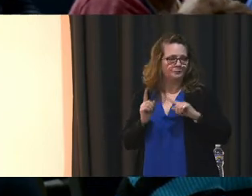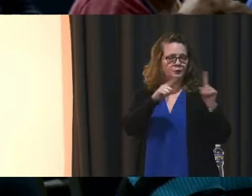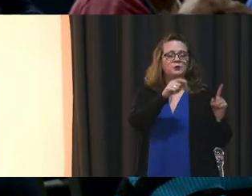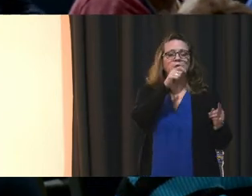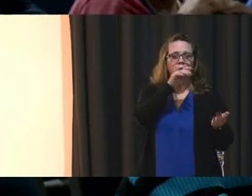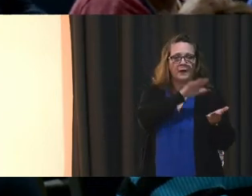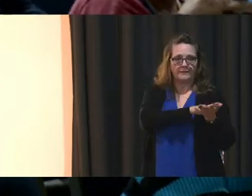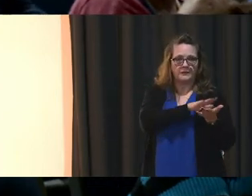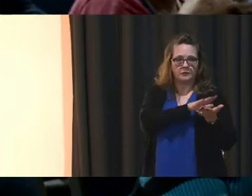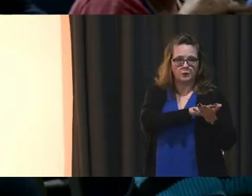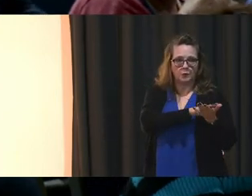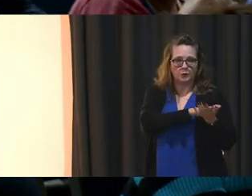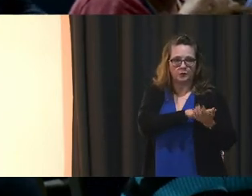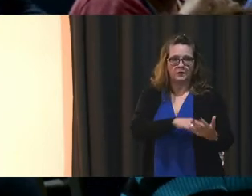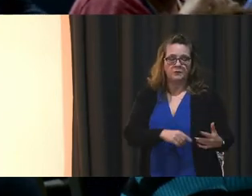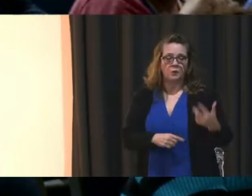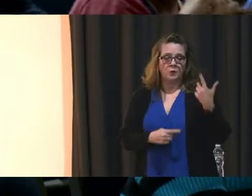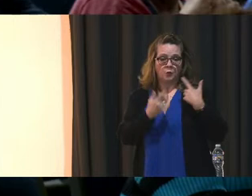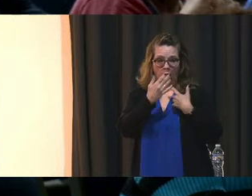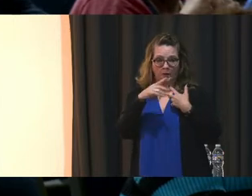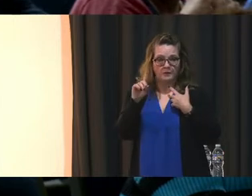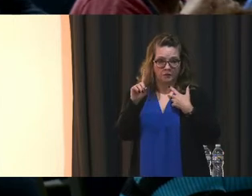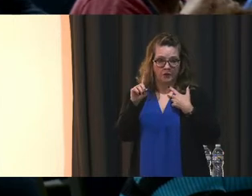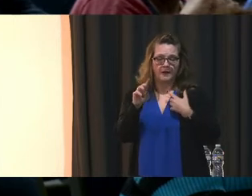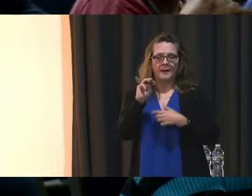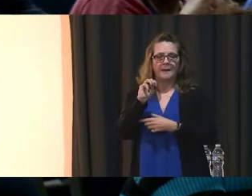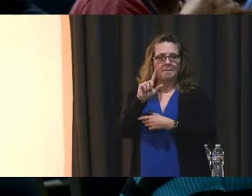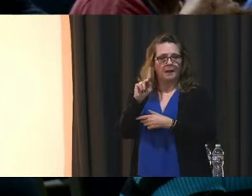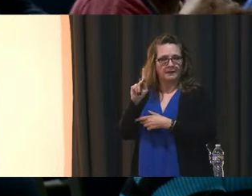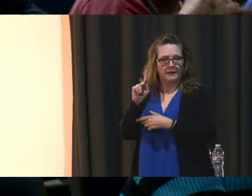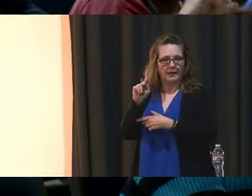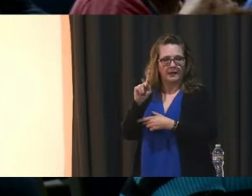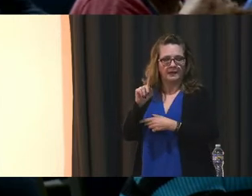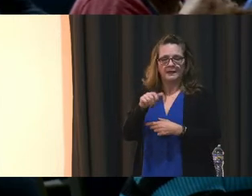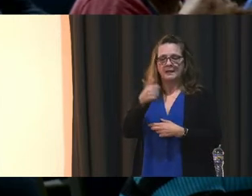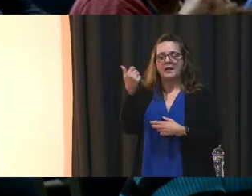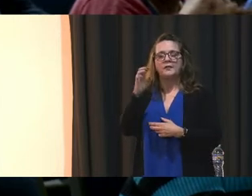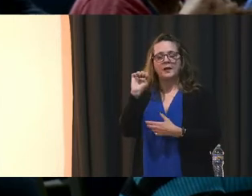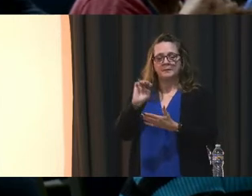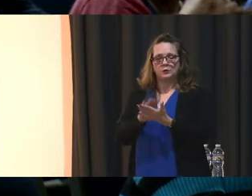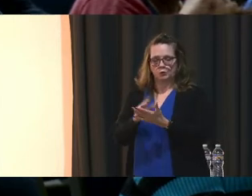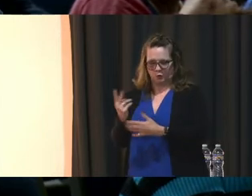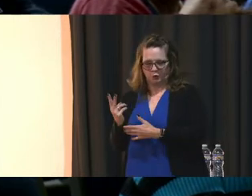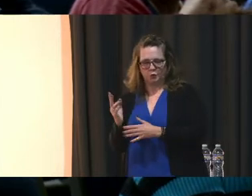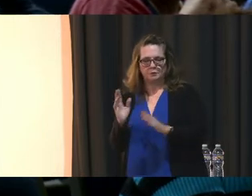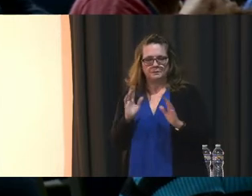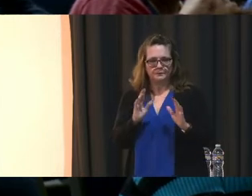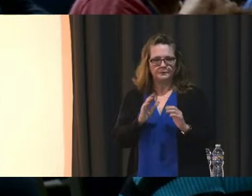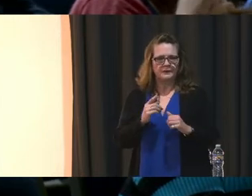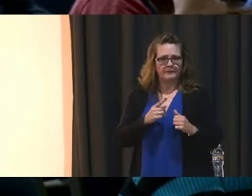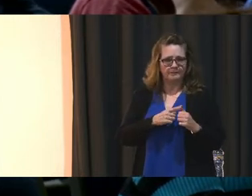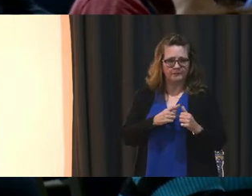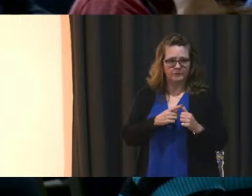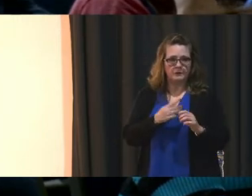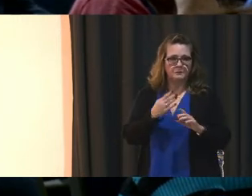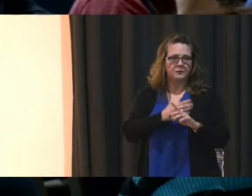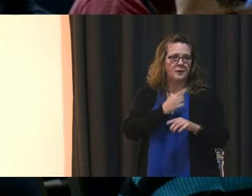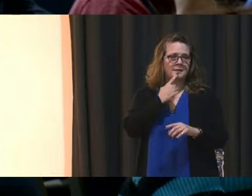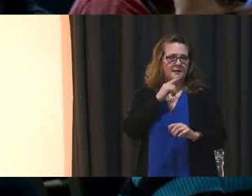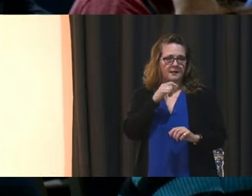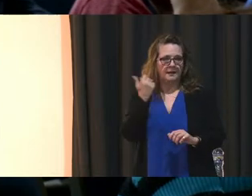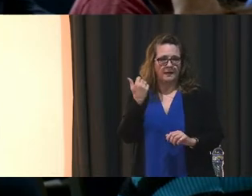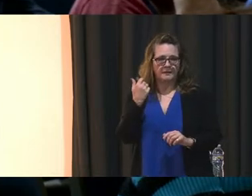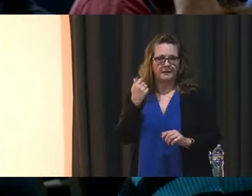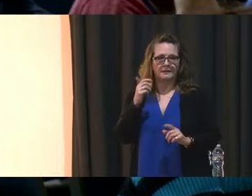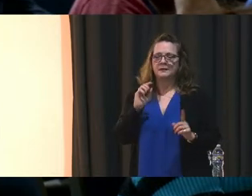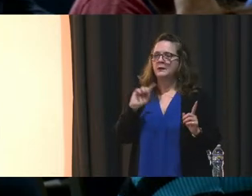year. I have one child at MLK and two at Vansville Elementary. First of all, before I say anything else, where